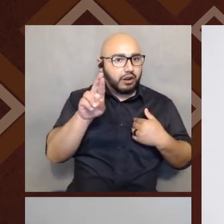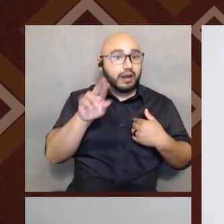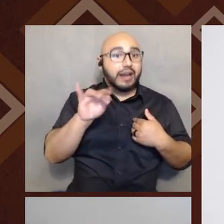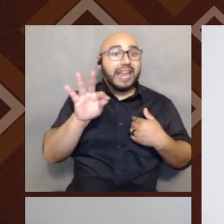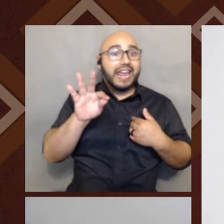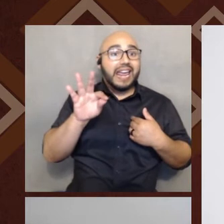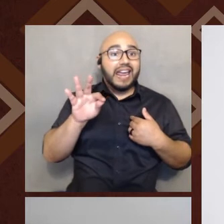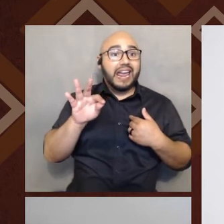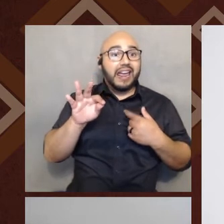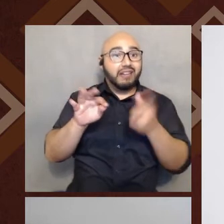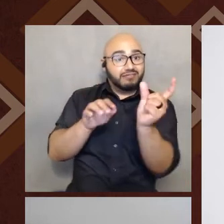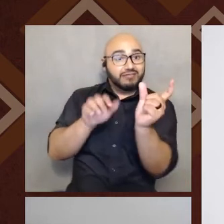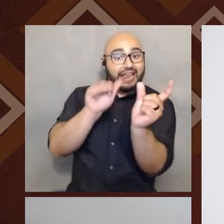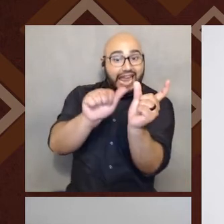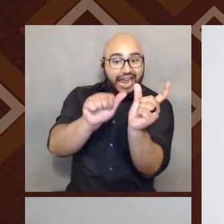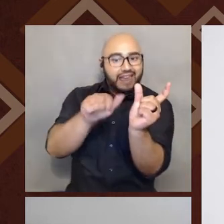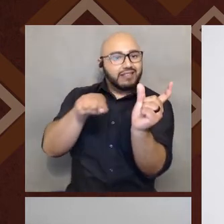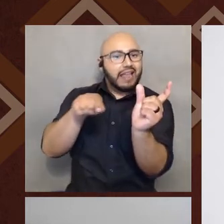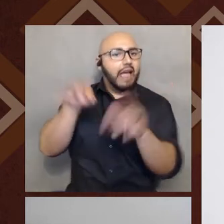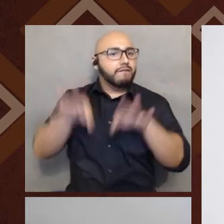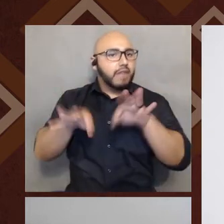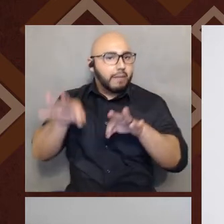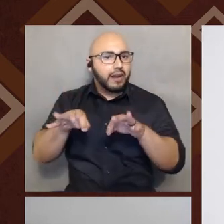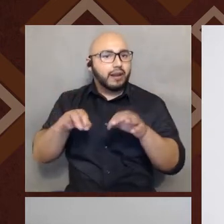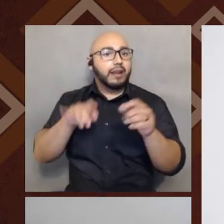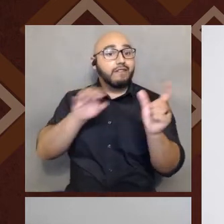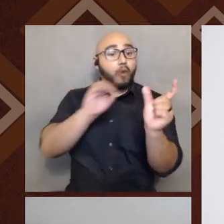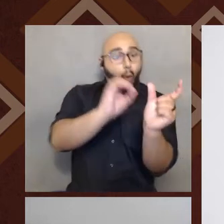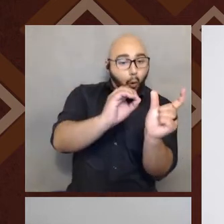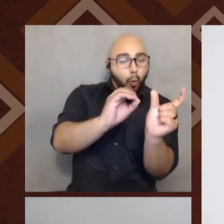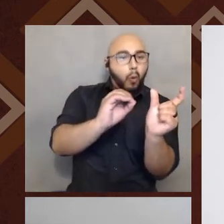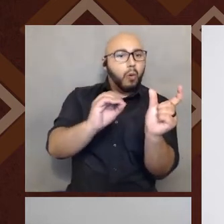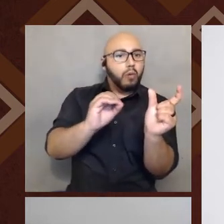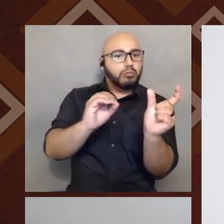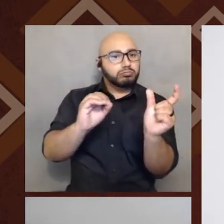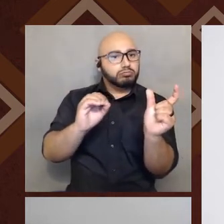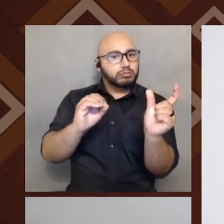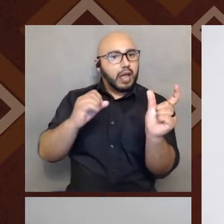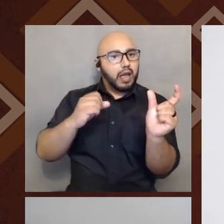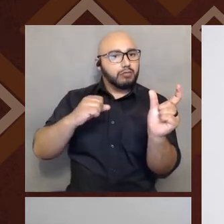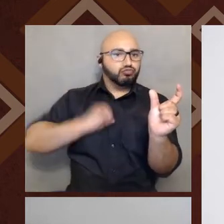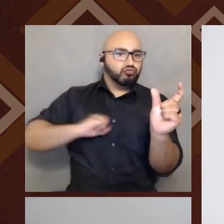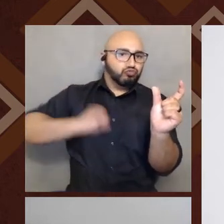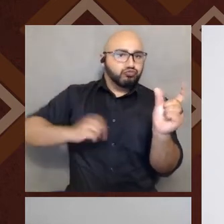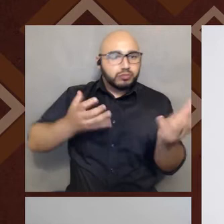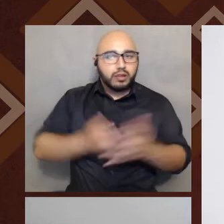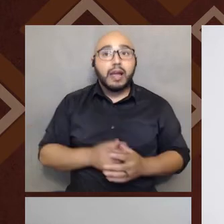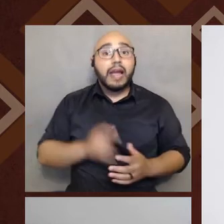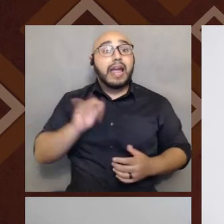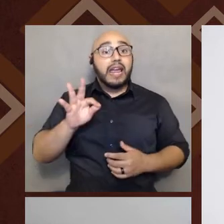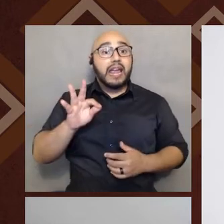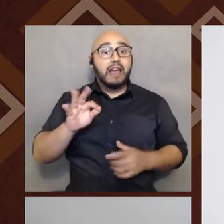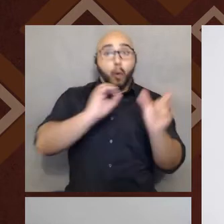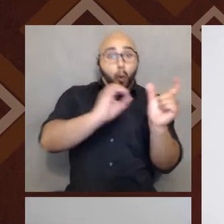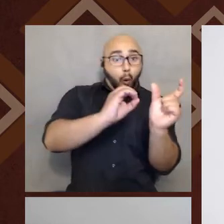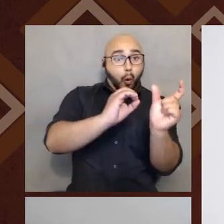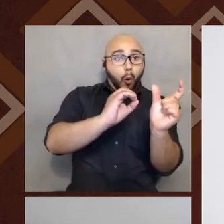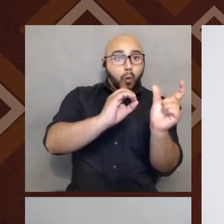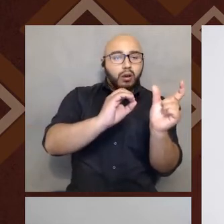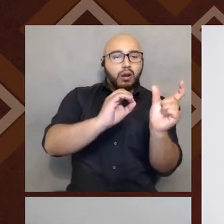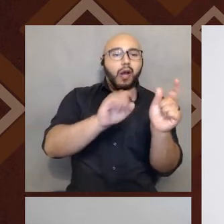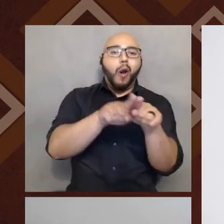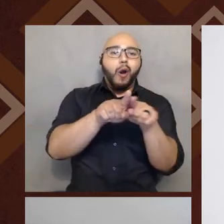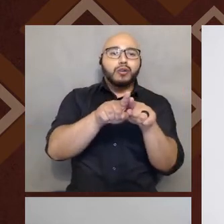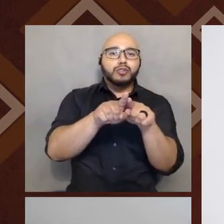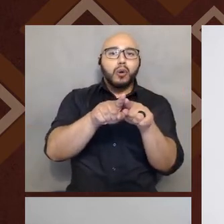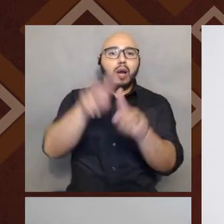an A, it is a feminine. Um, and if it ends in O, it is masculine. Or if it ends in O, it's also the universal.